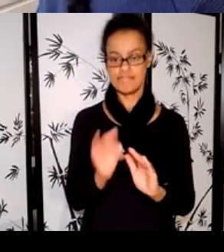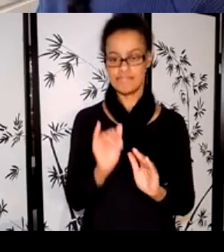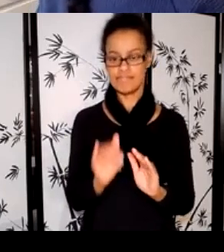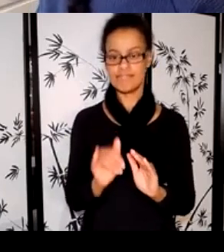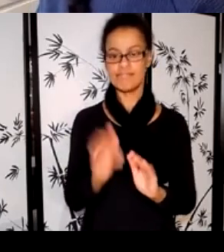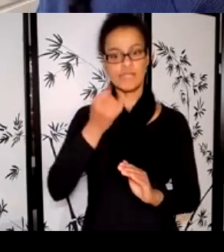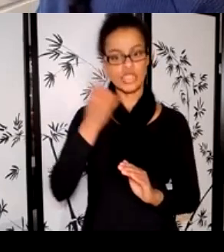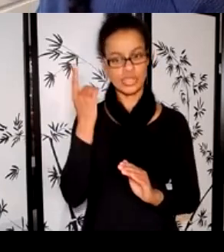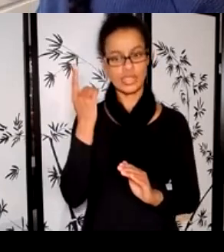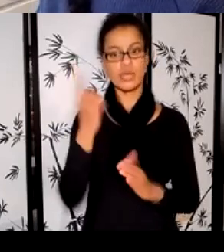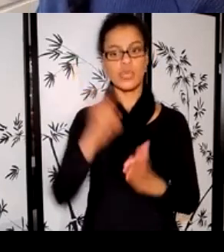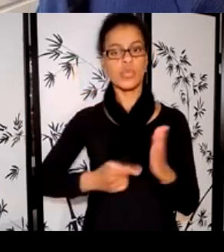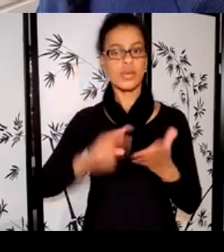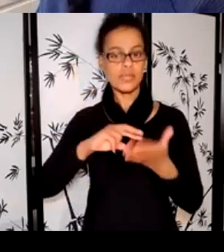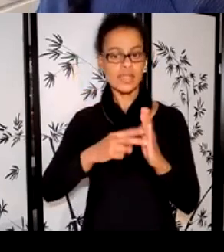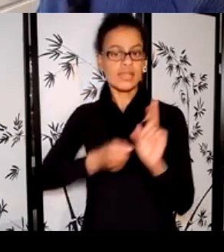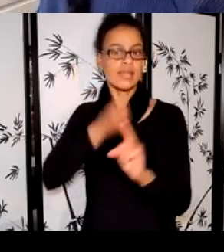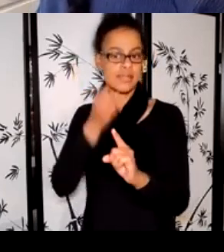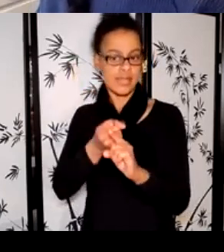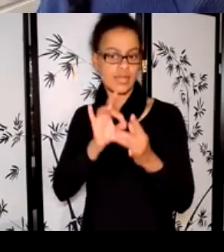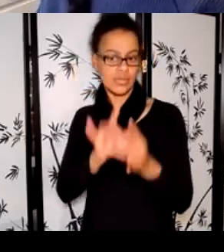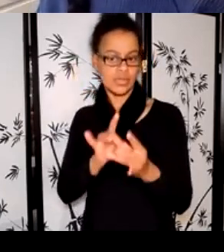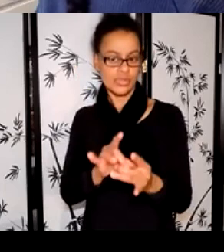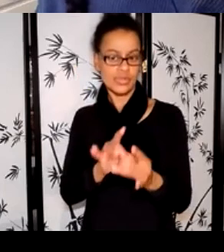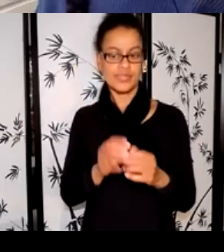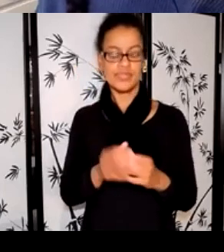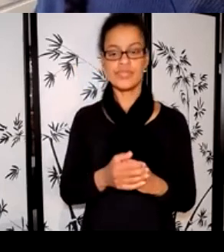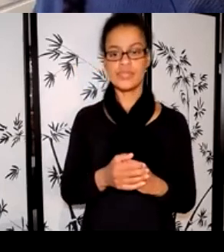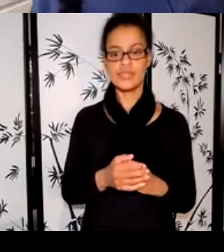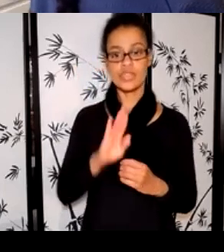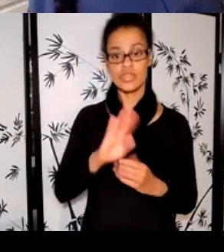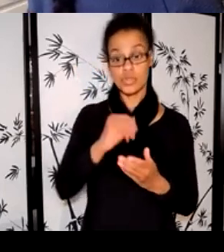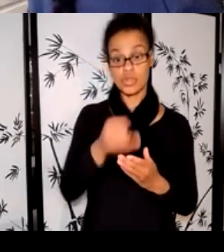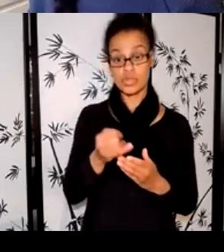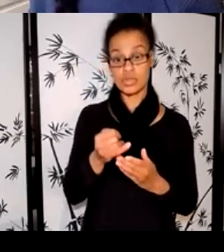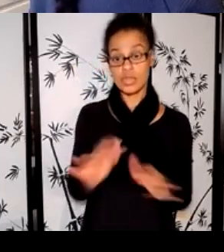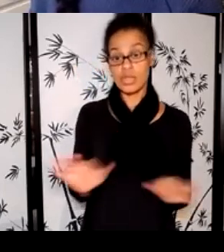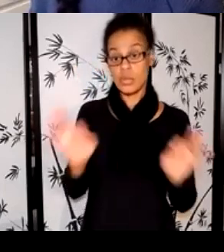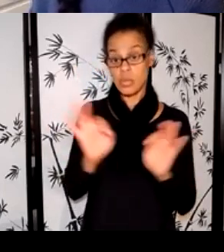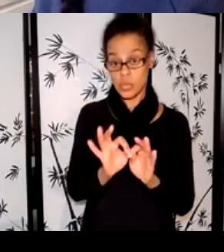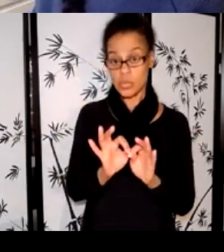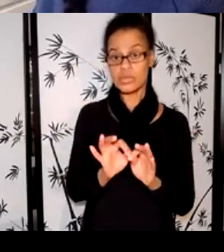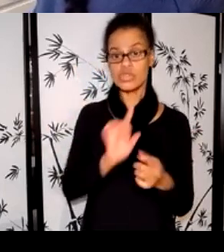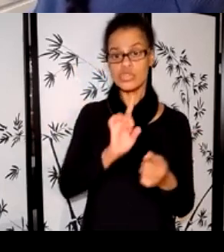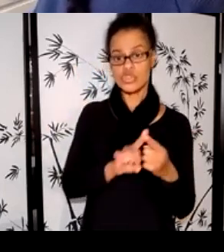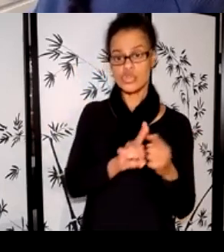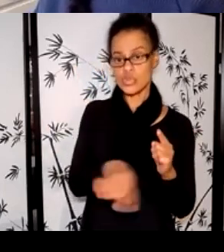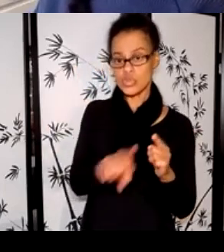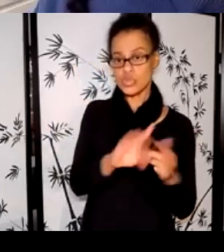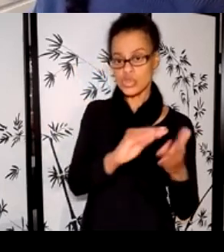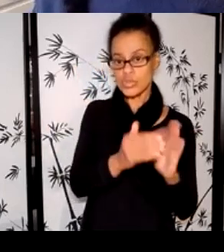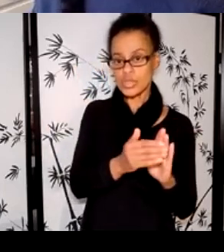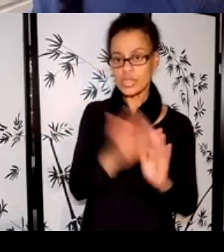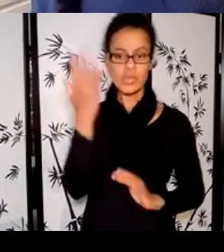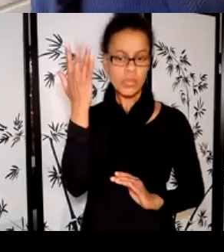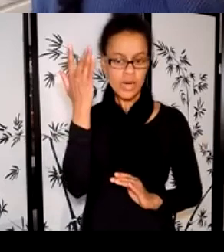with them. Reflect on why your project is important to those you've identified, whether they'll be experiencing the